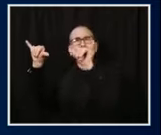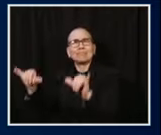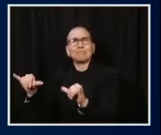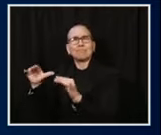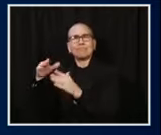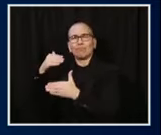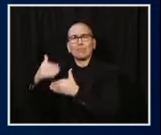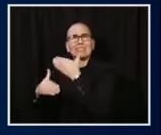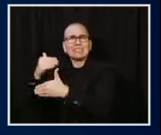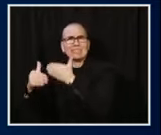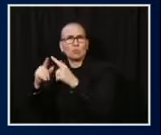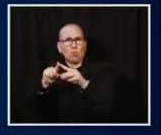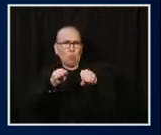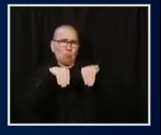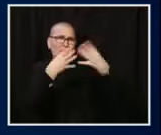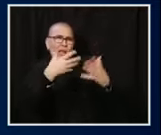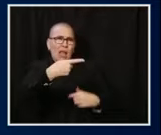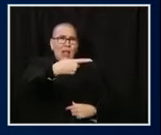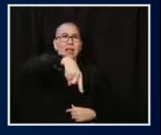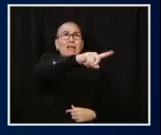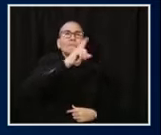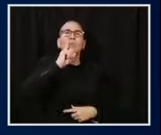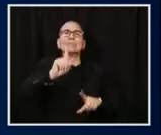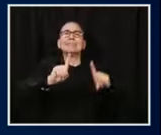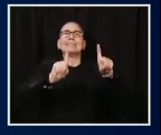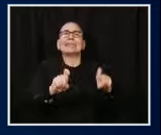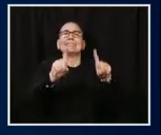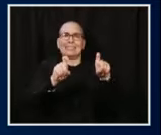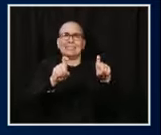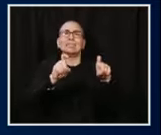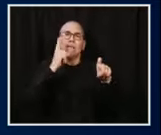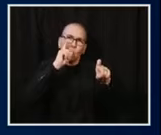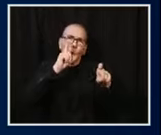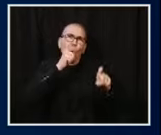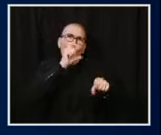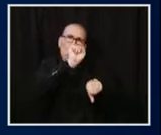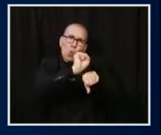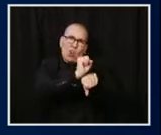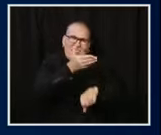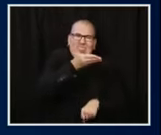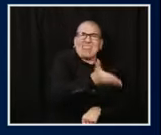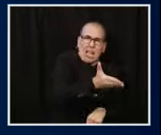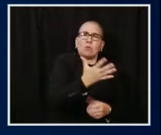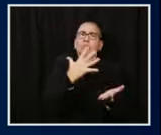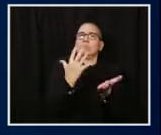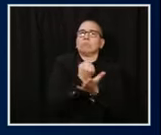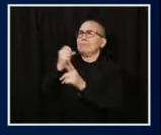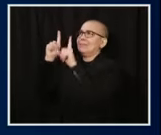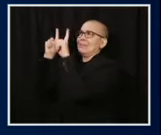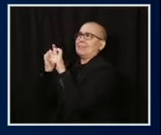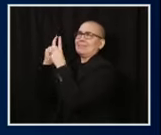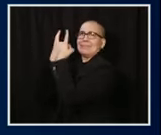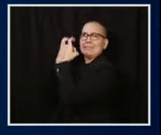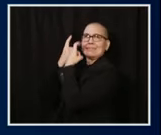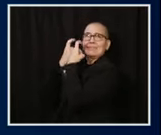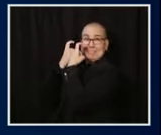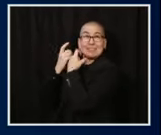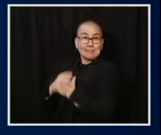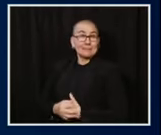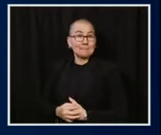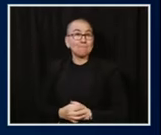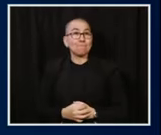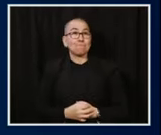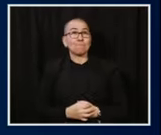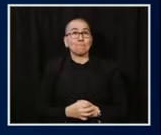services and to get help with getting those services into their facilities for residents and workers. This testing capacity was initially